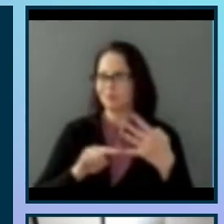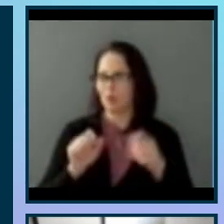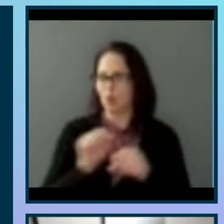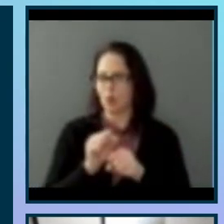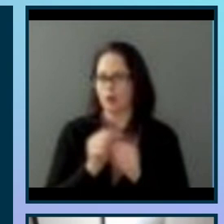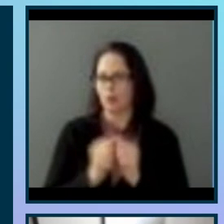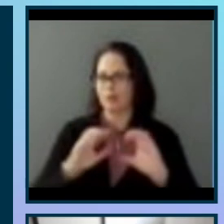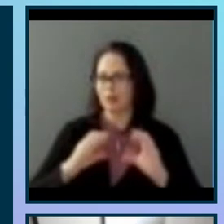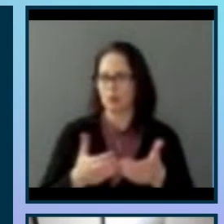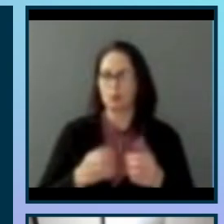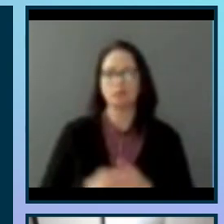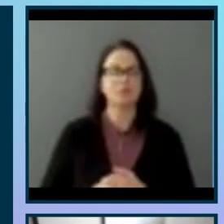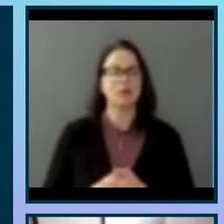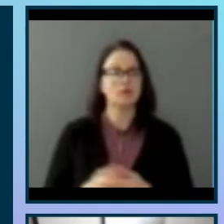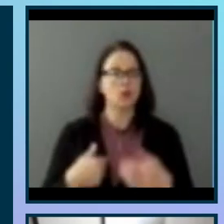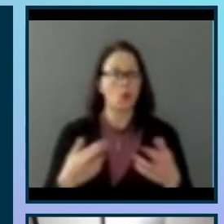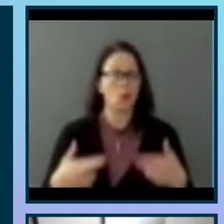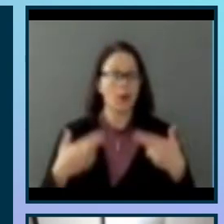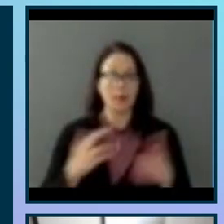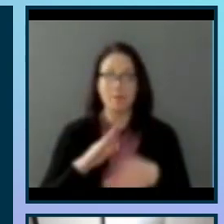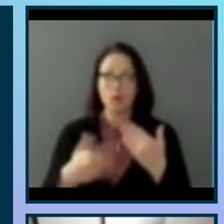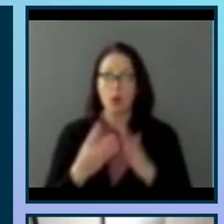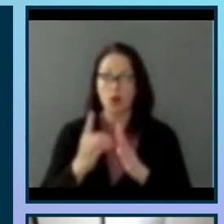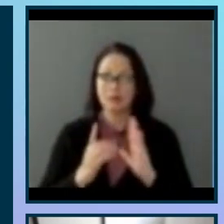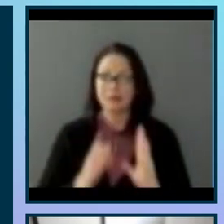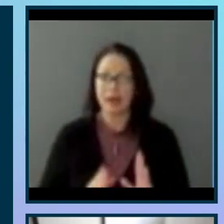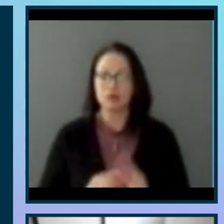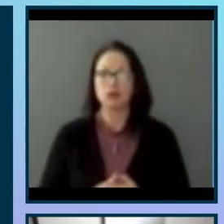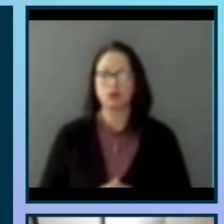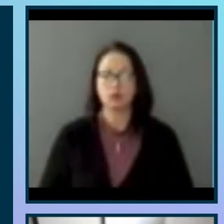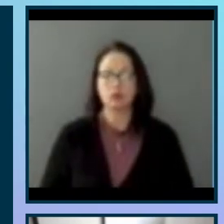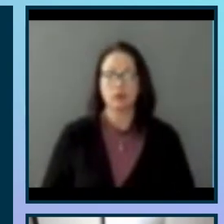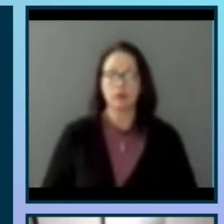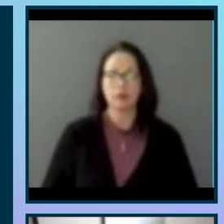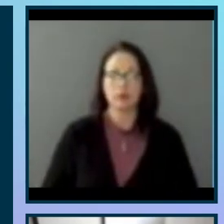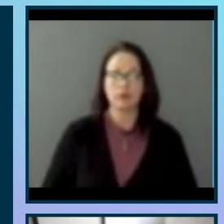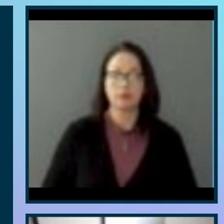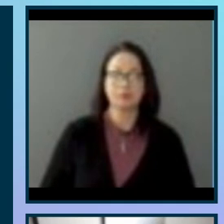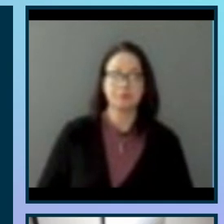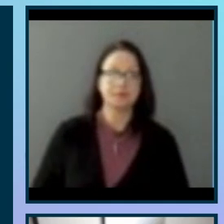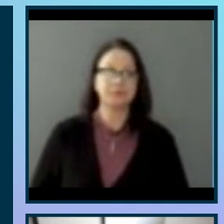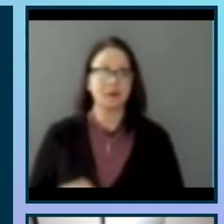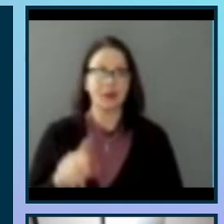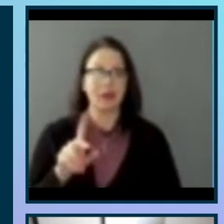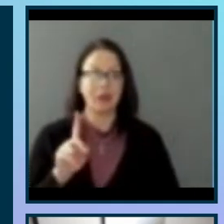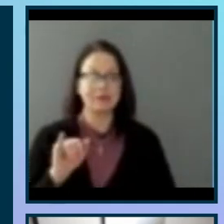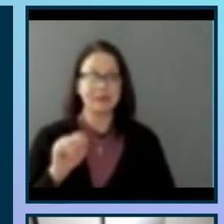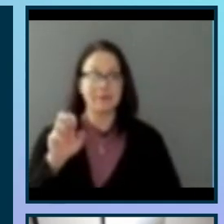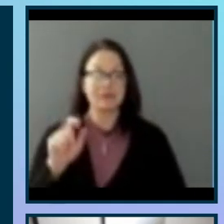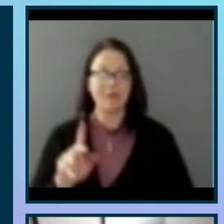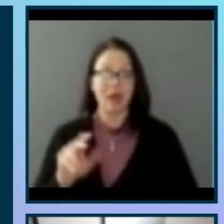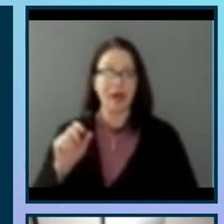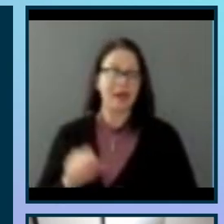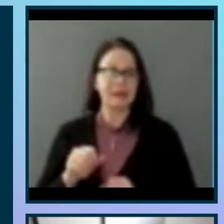So I have a recommendation for all designers toolkits, demystifying disability by Emily Ladao. What